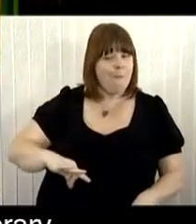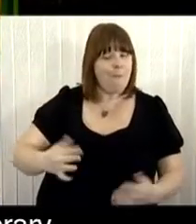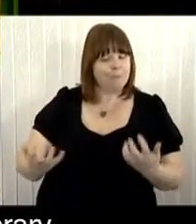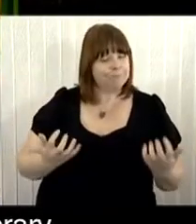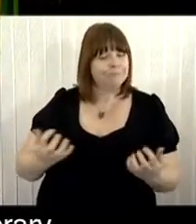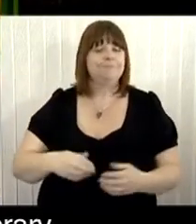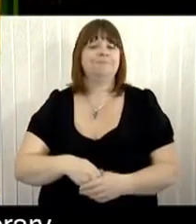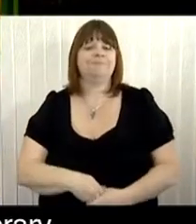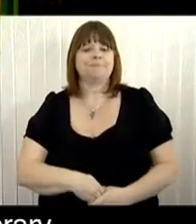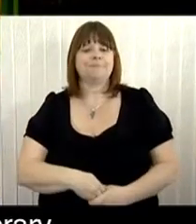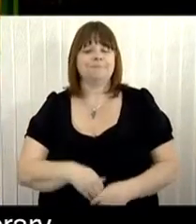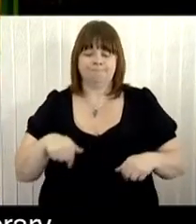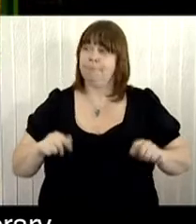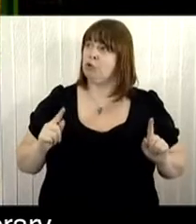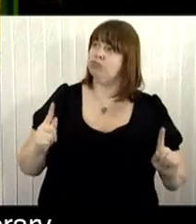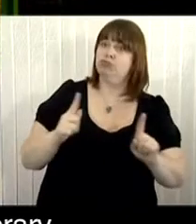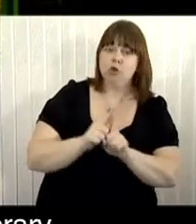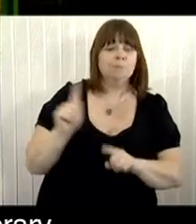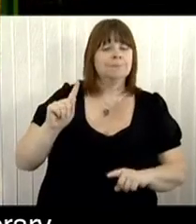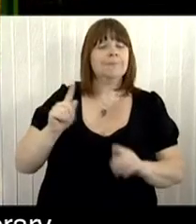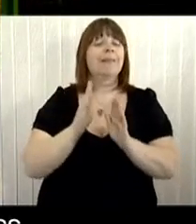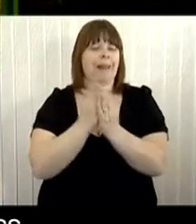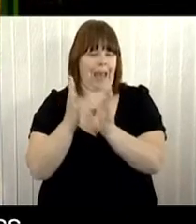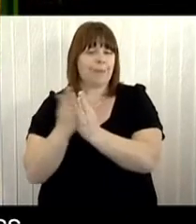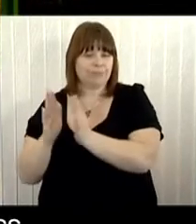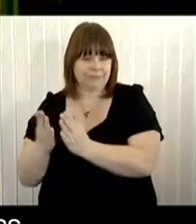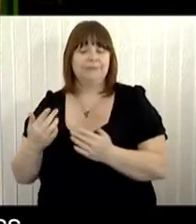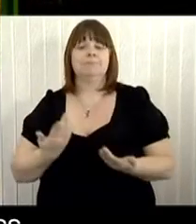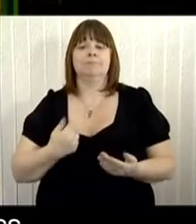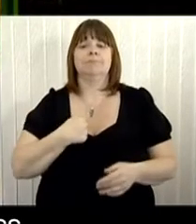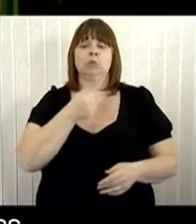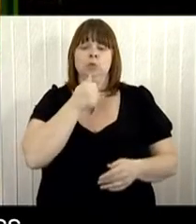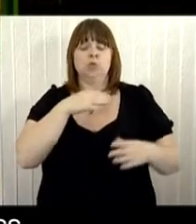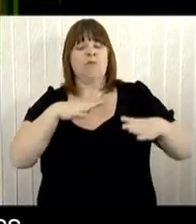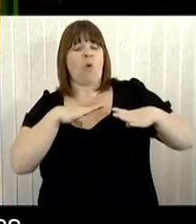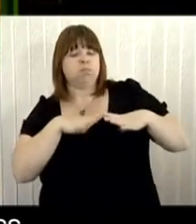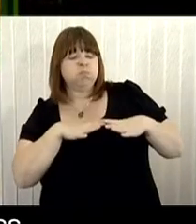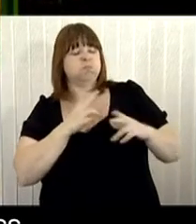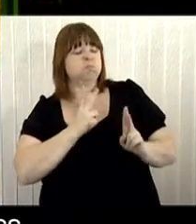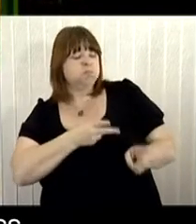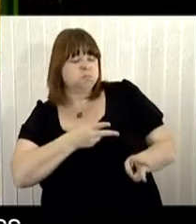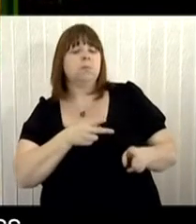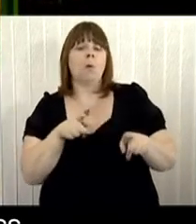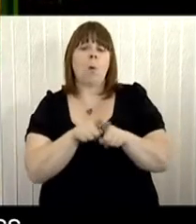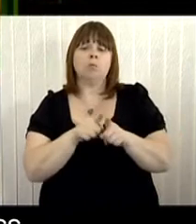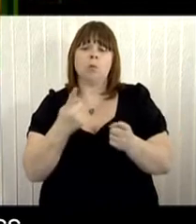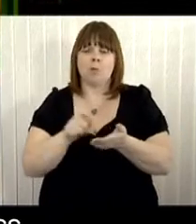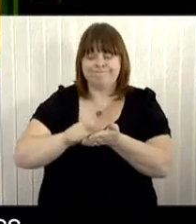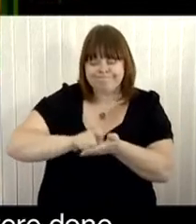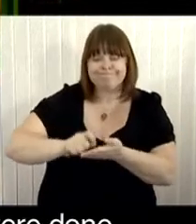This room is, of course, the library, although I use it for business as well as for relaxing with a book.